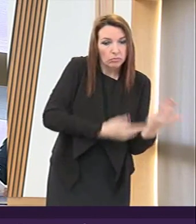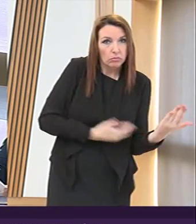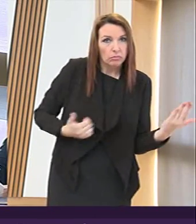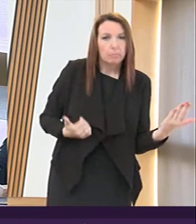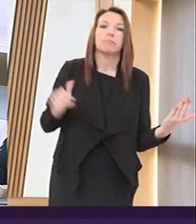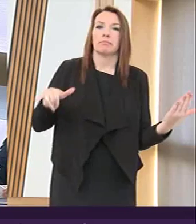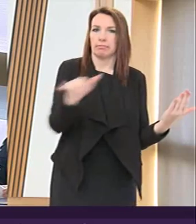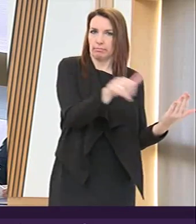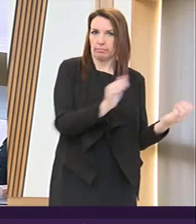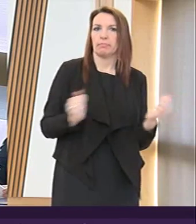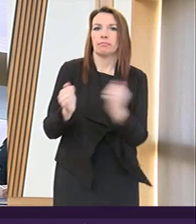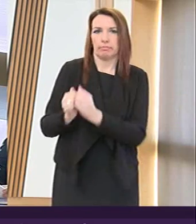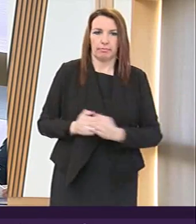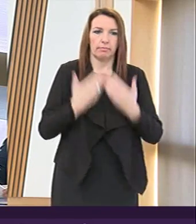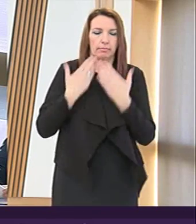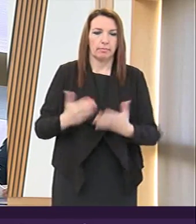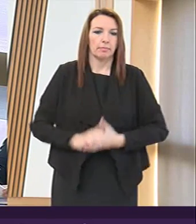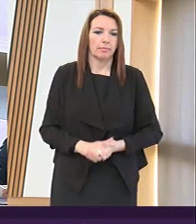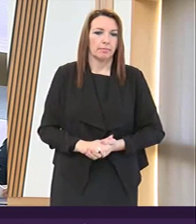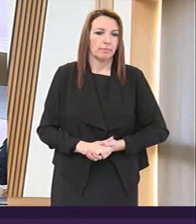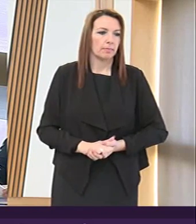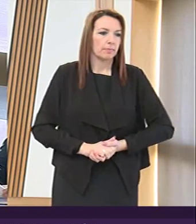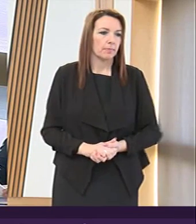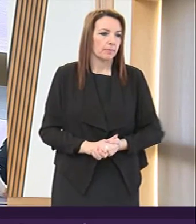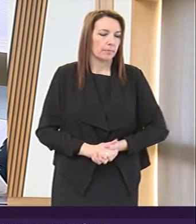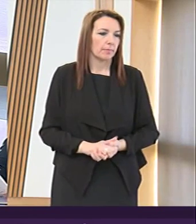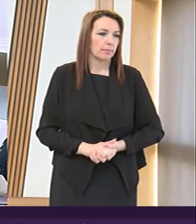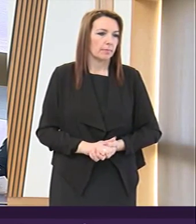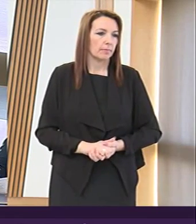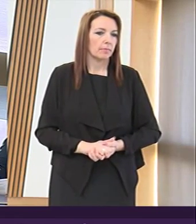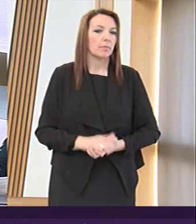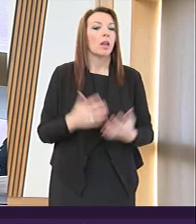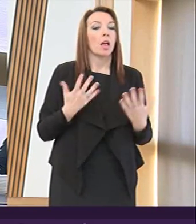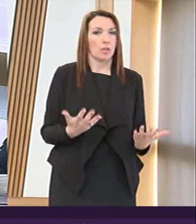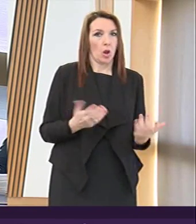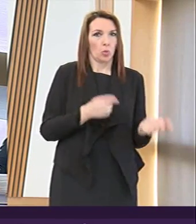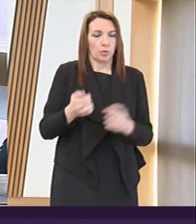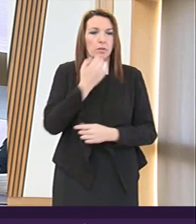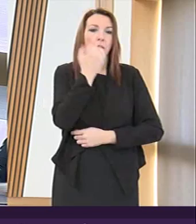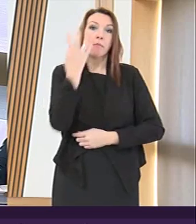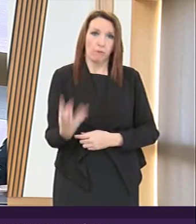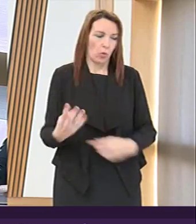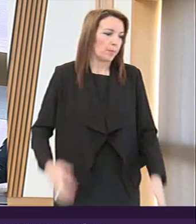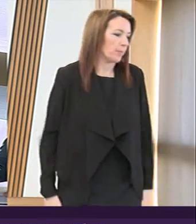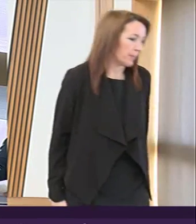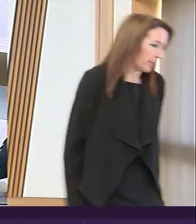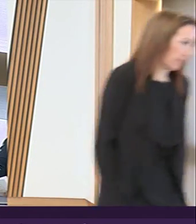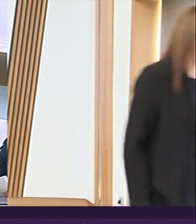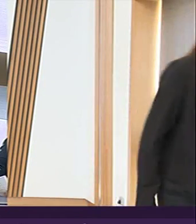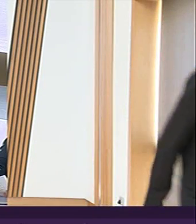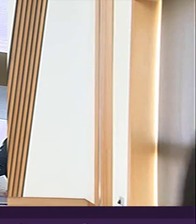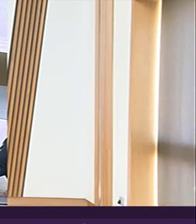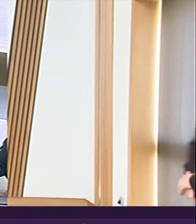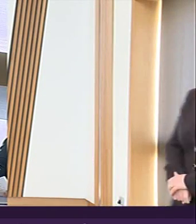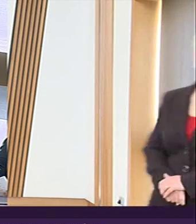we turn now to agenda item 4 which is the British